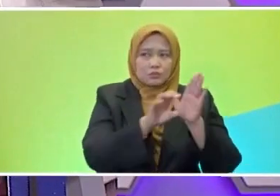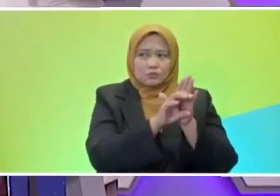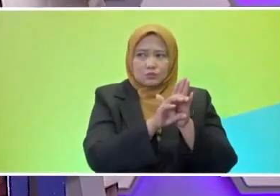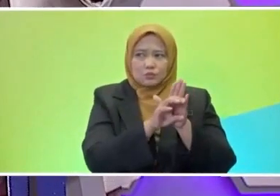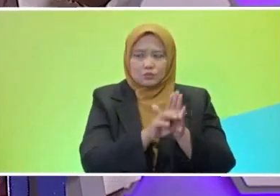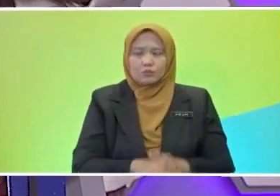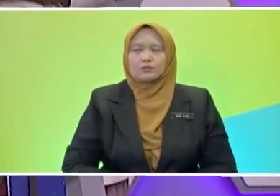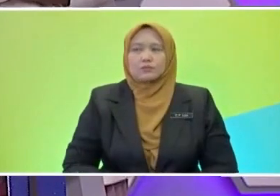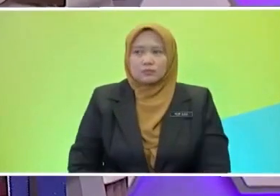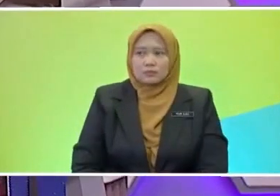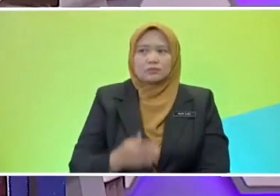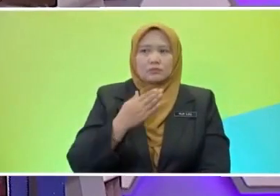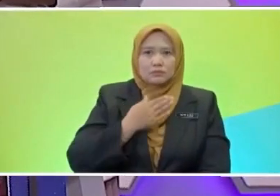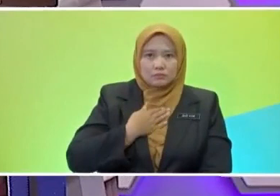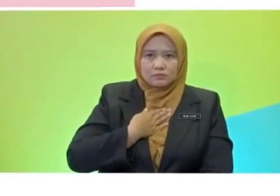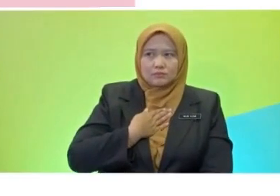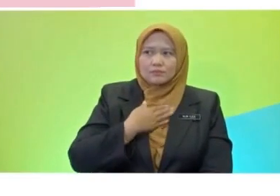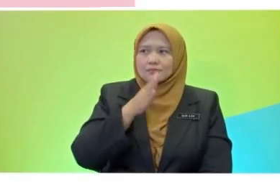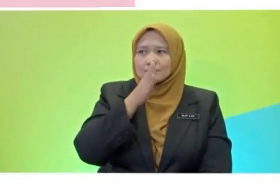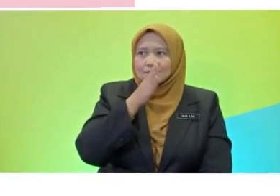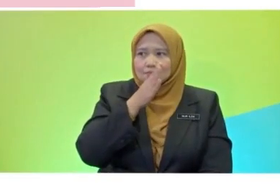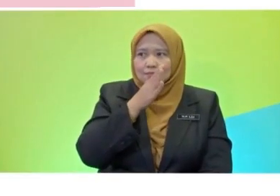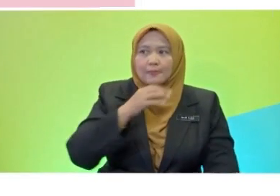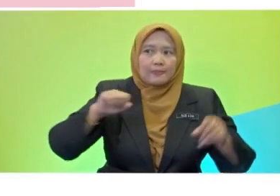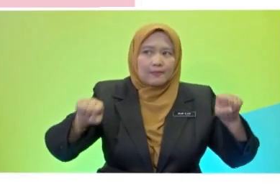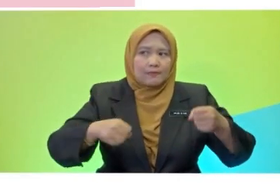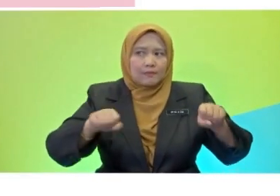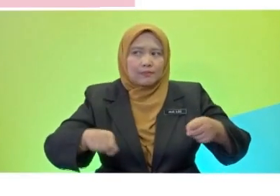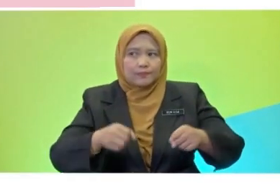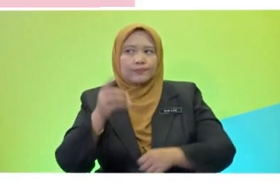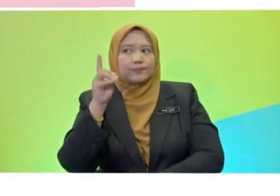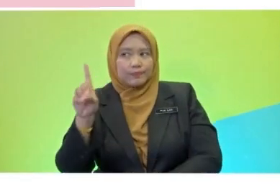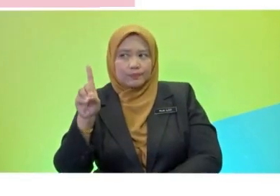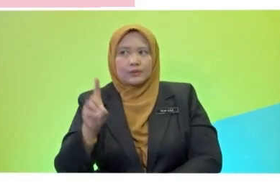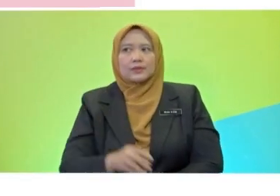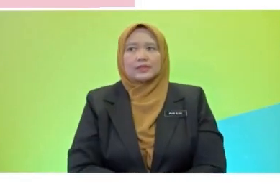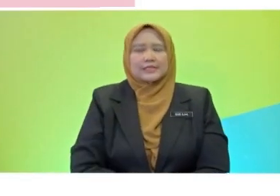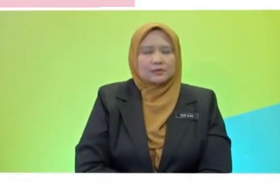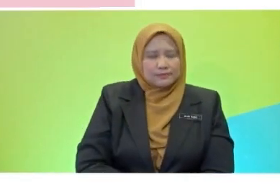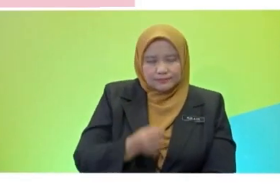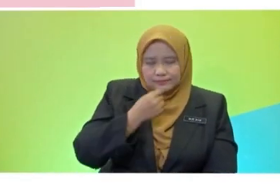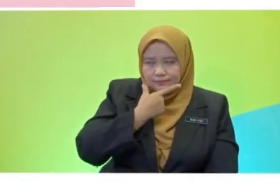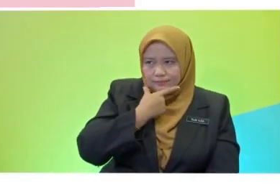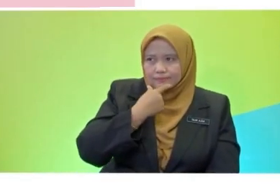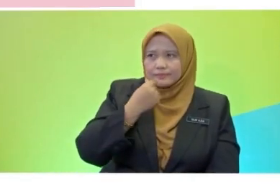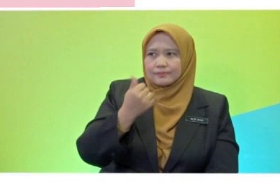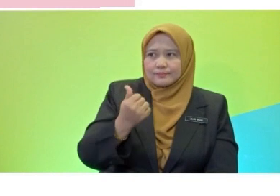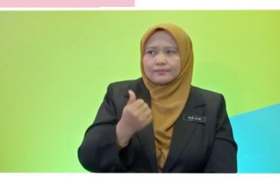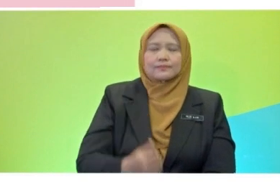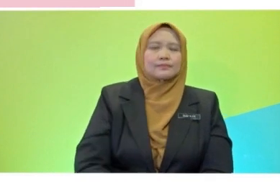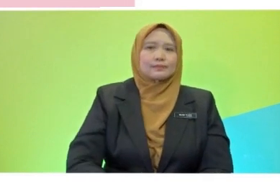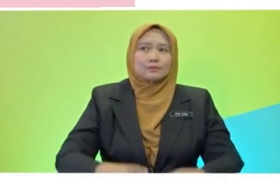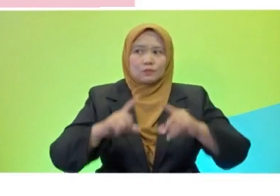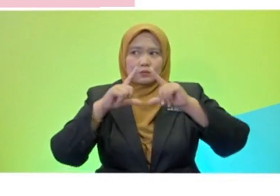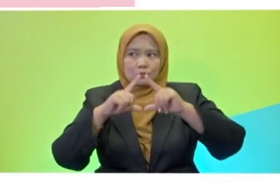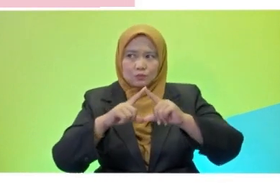delicious nasi lemak yesterday. The word past tense used here is cooked. Cooked. It comes